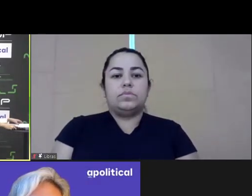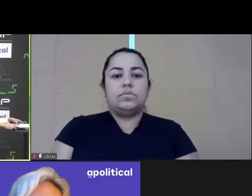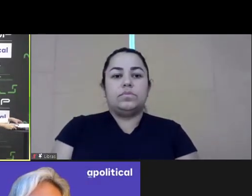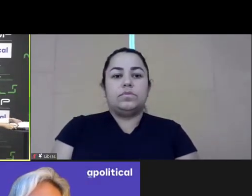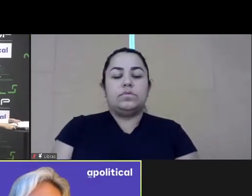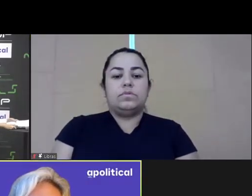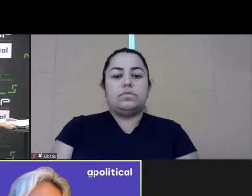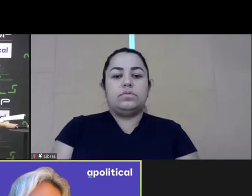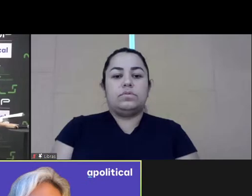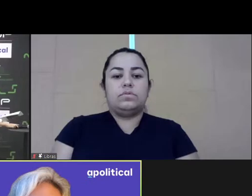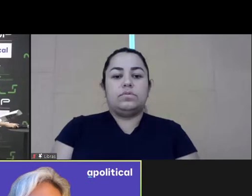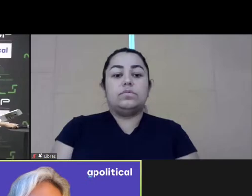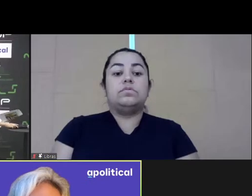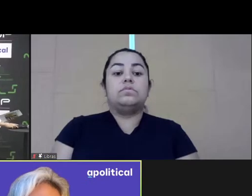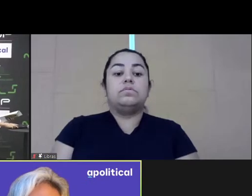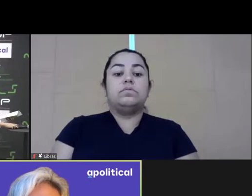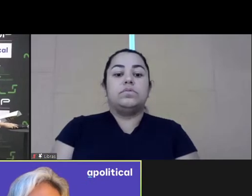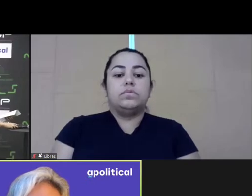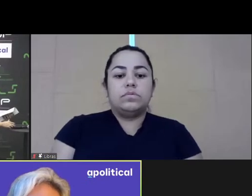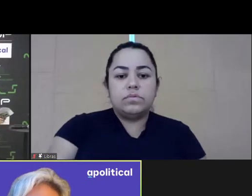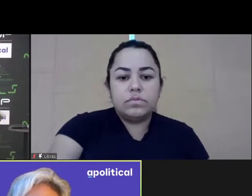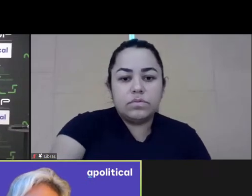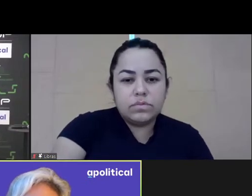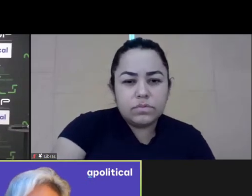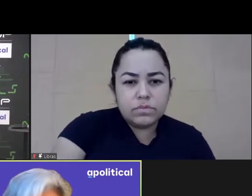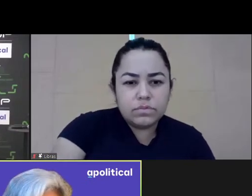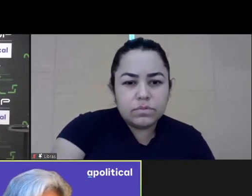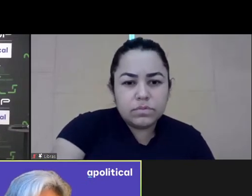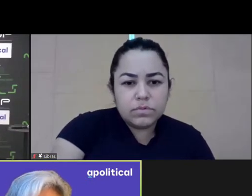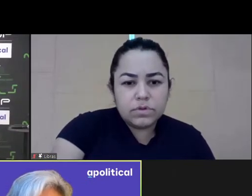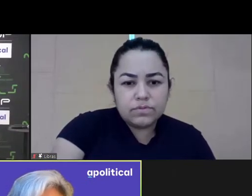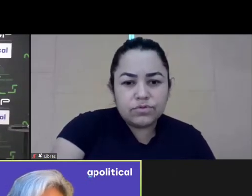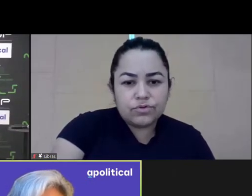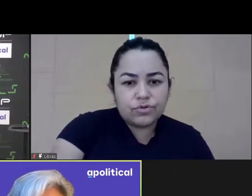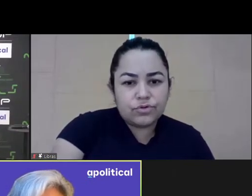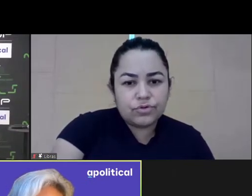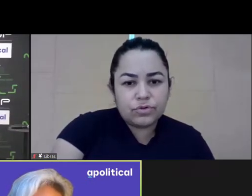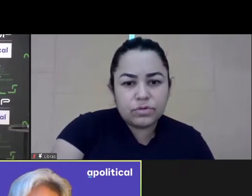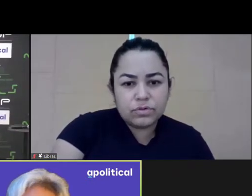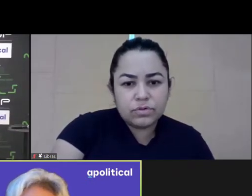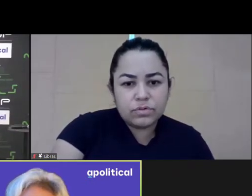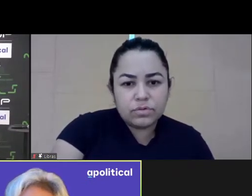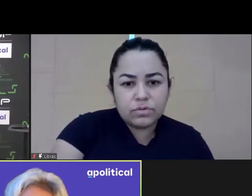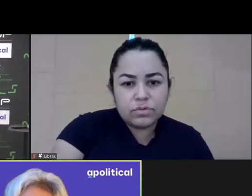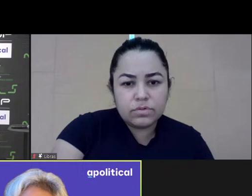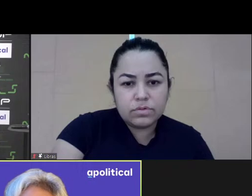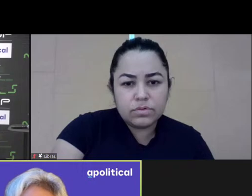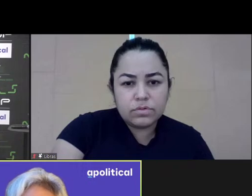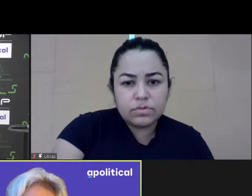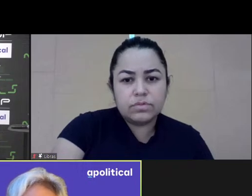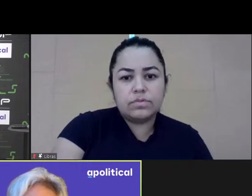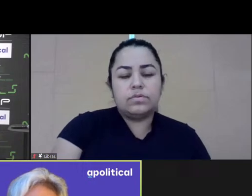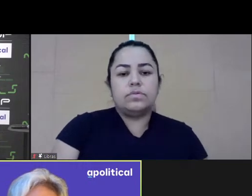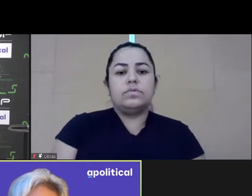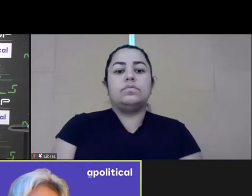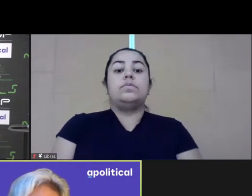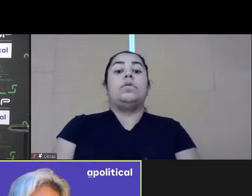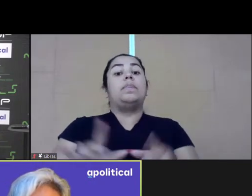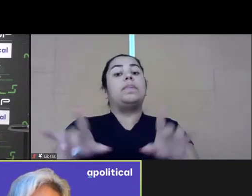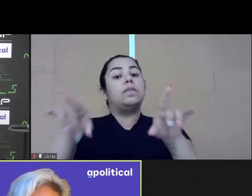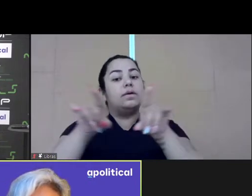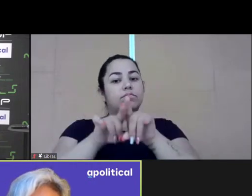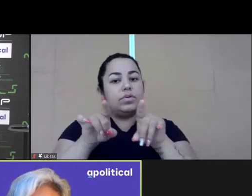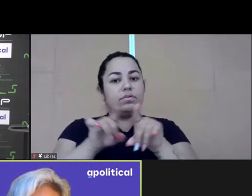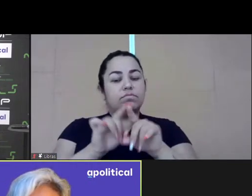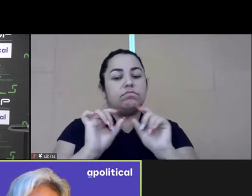Thank you so much. Good morning, everyone. I'm going to just try sharing my screen before I